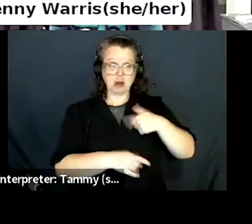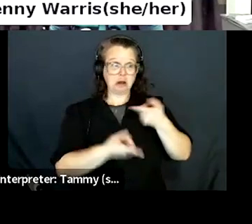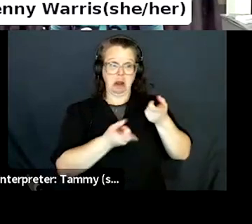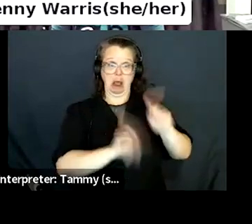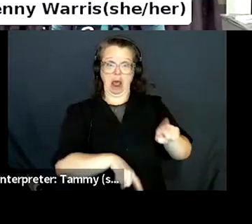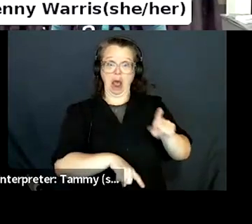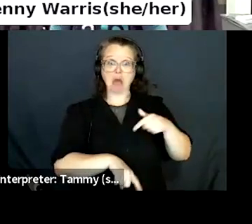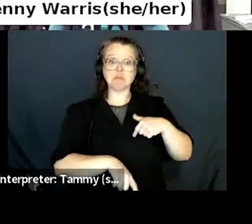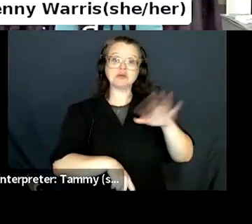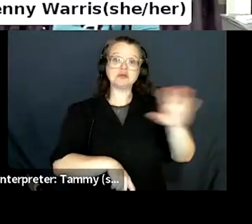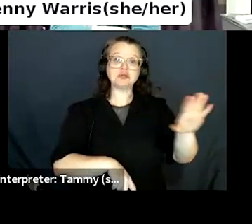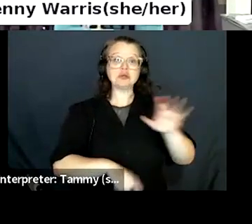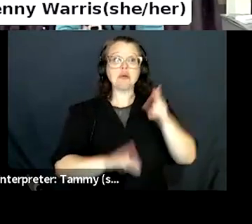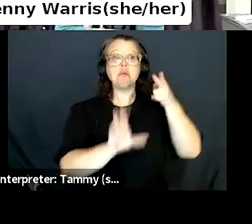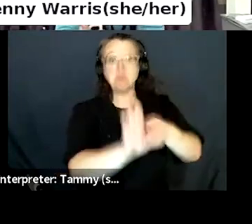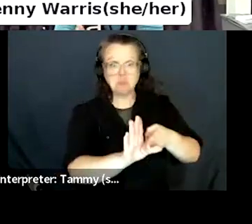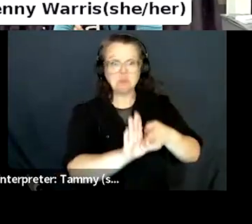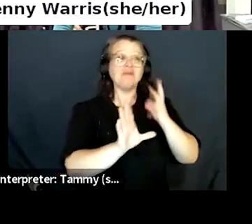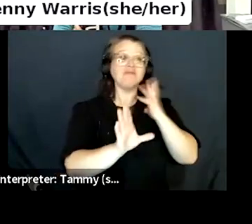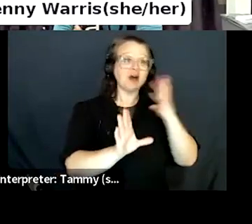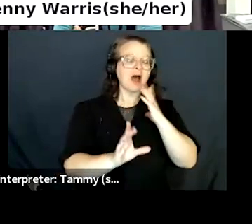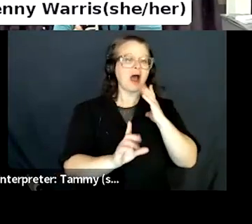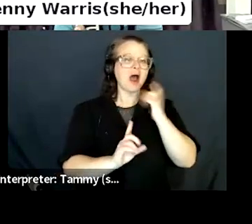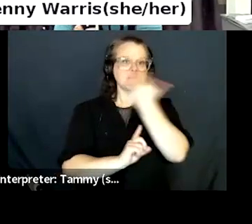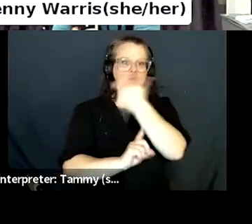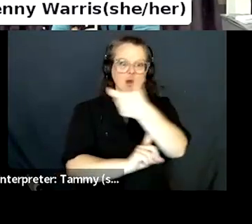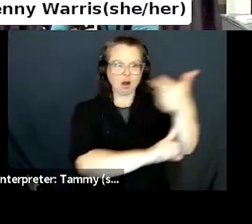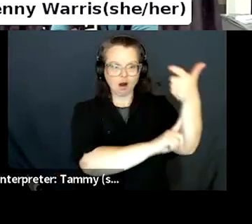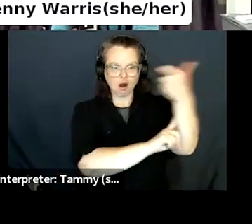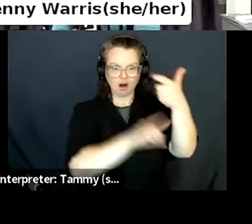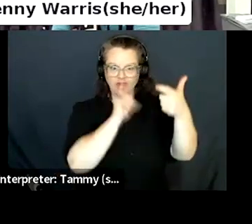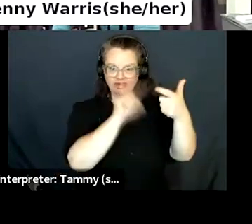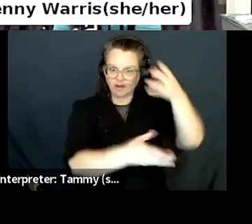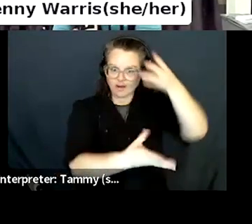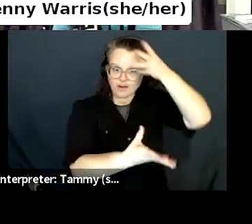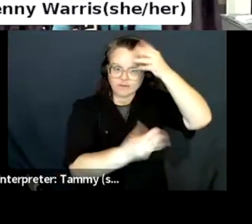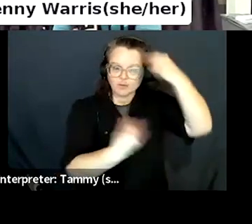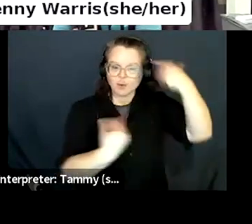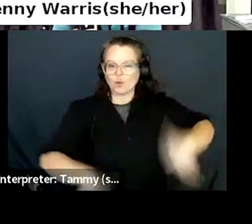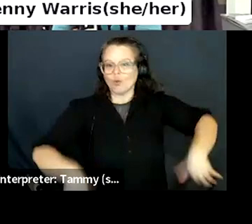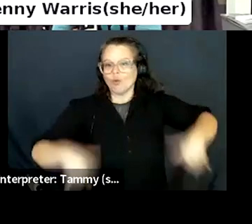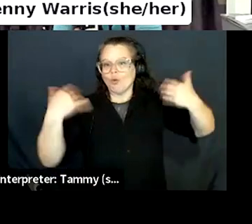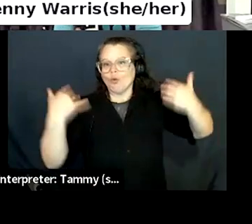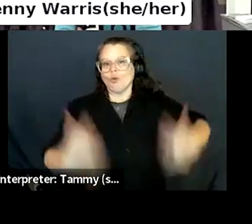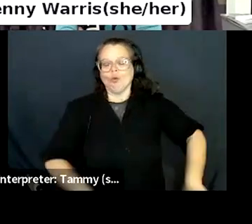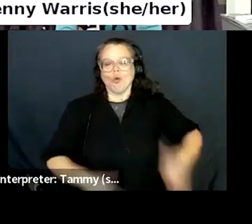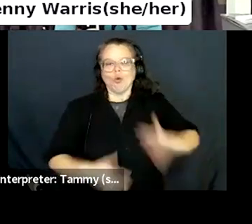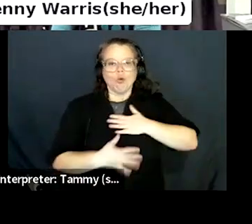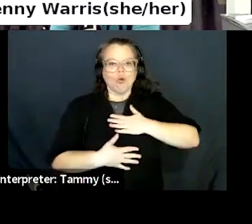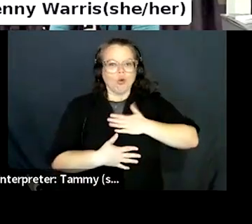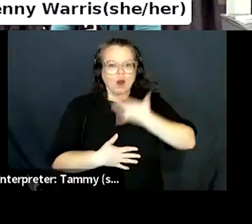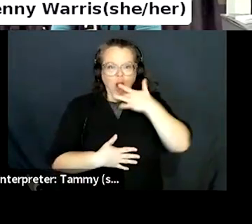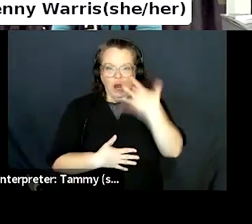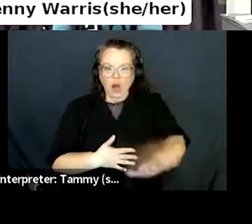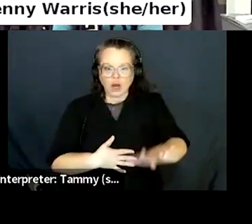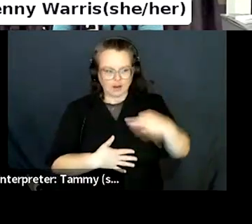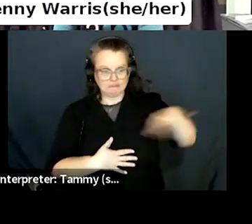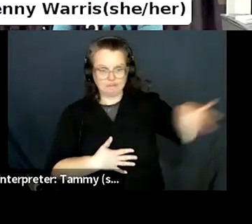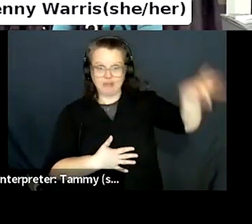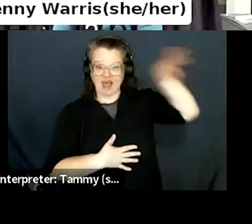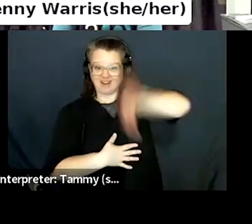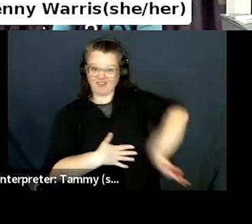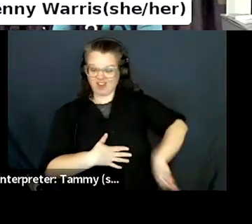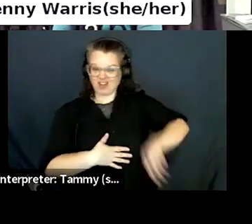I, everyone's kind of covered the train wreck that is onboarding. So I'm going to say a couple of different things. One, I think the single biggest